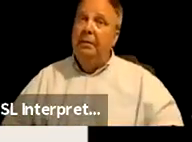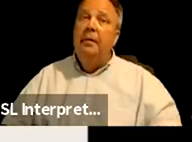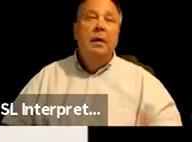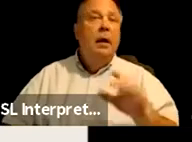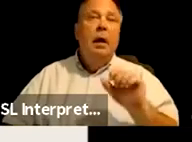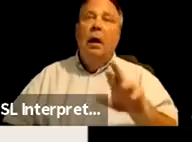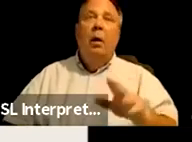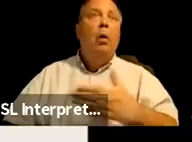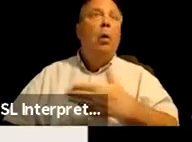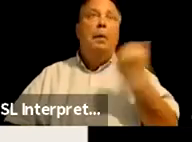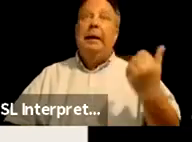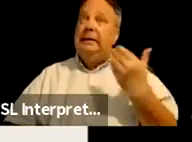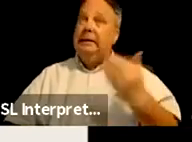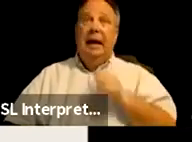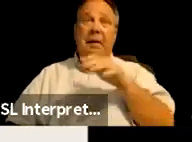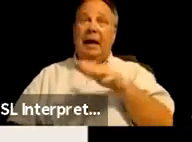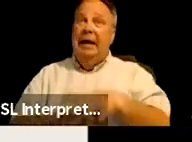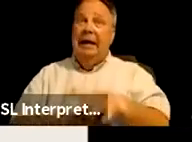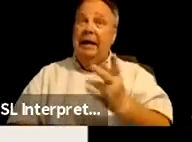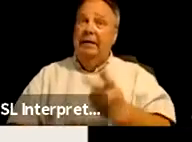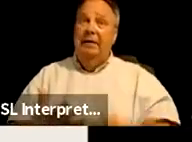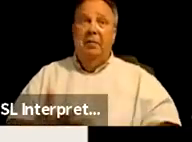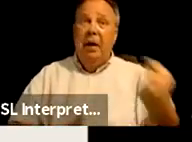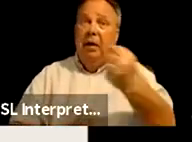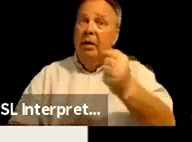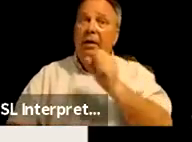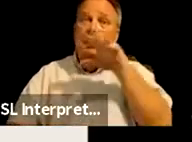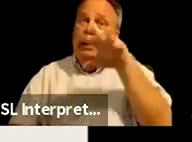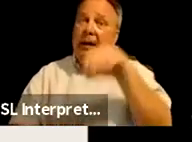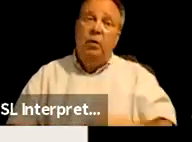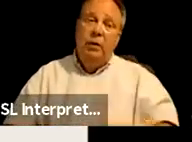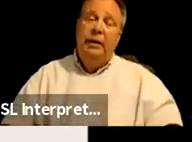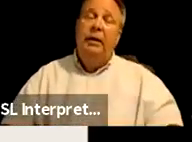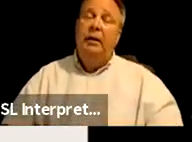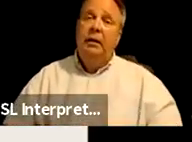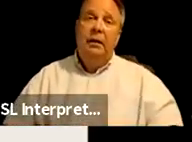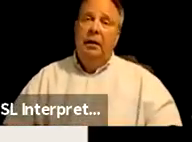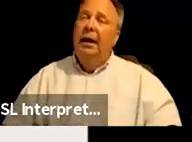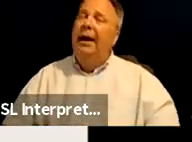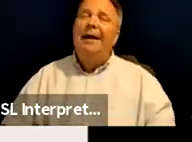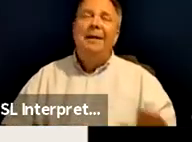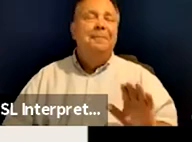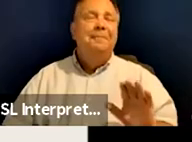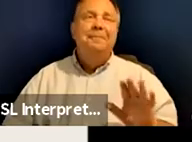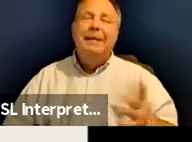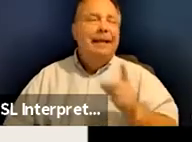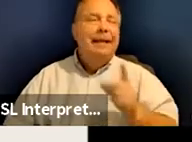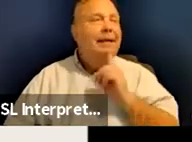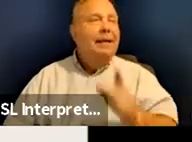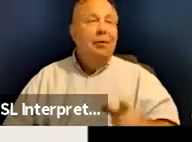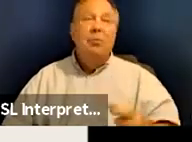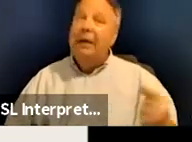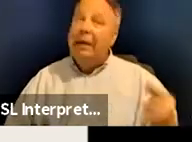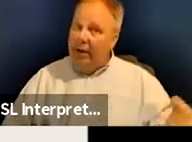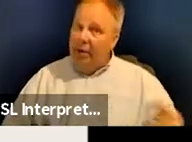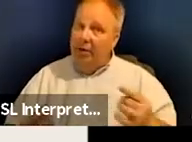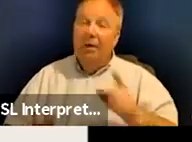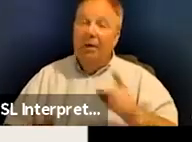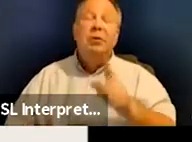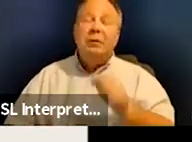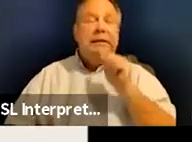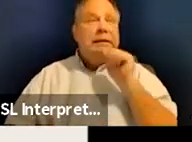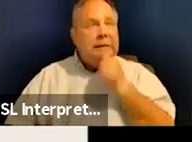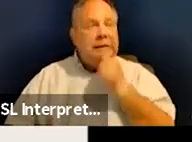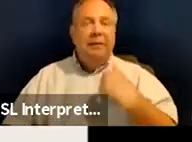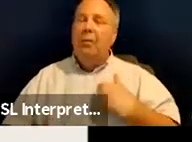best, I'm just not enough of a priority to be included, you know, and this is, it's really hurtful. It's a really painful thing